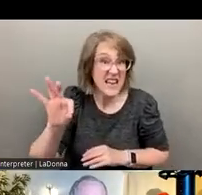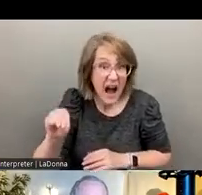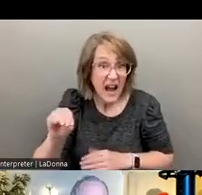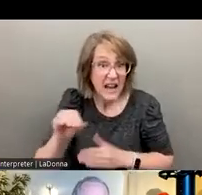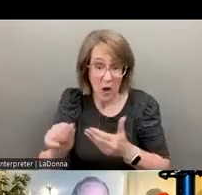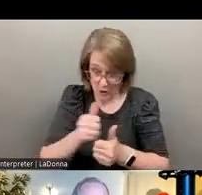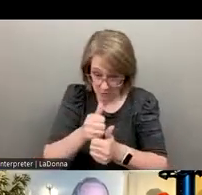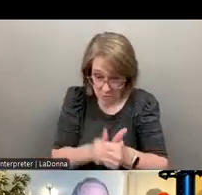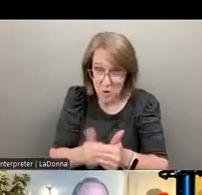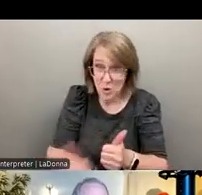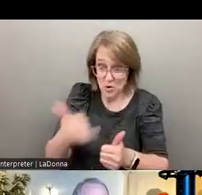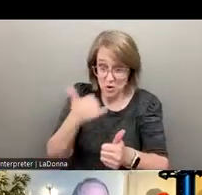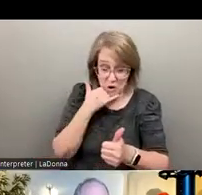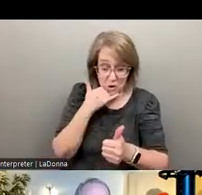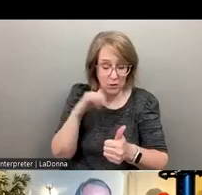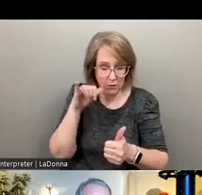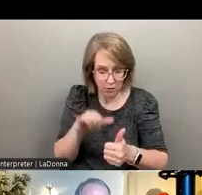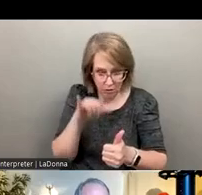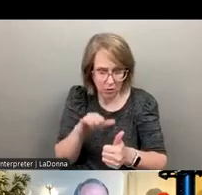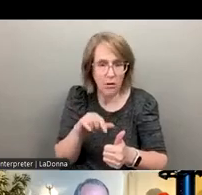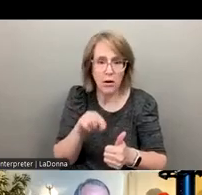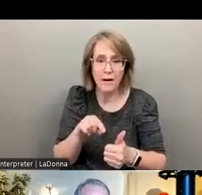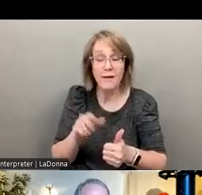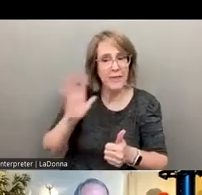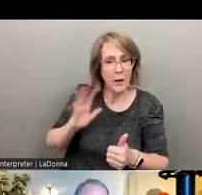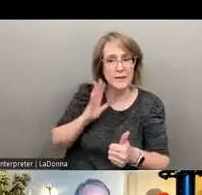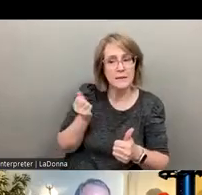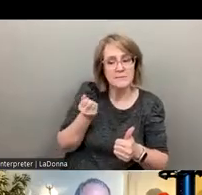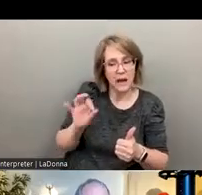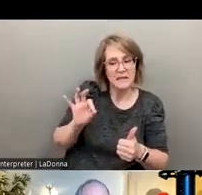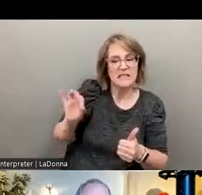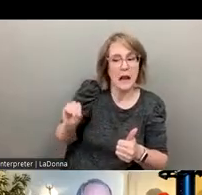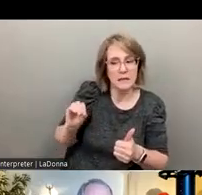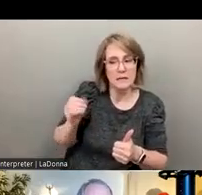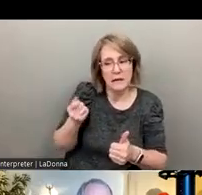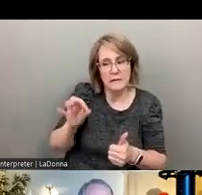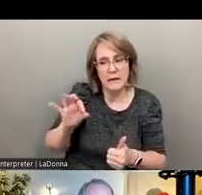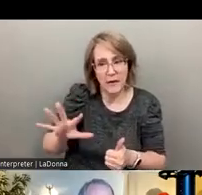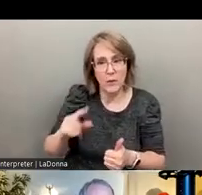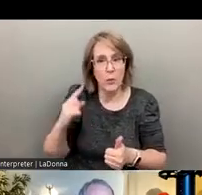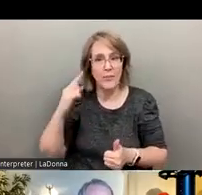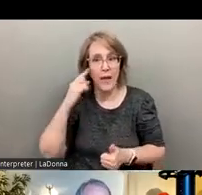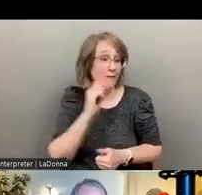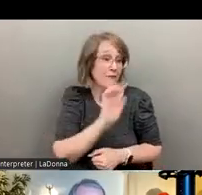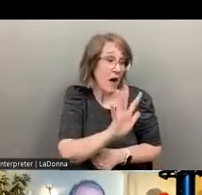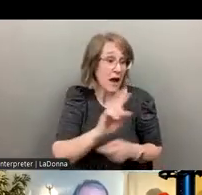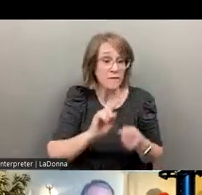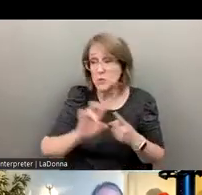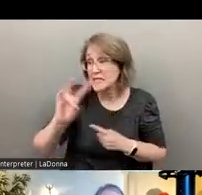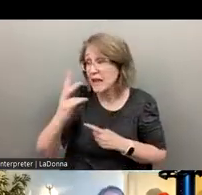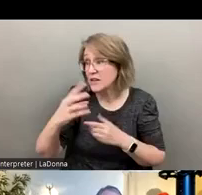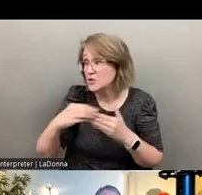Um, and you remember from the slides, you know, in the mid nineties, we were, we were thinking that five to $7 a